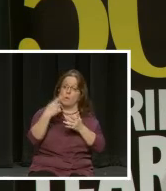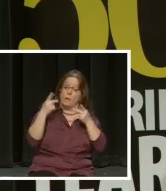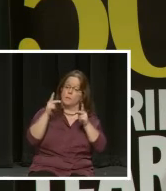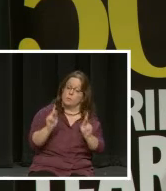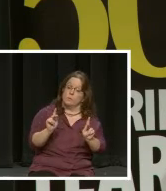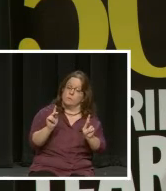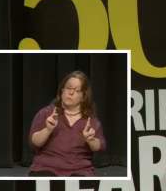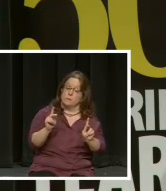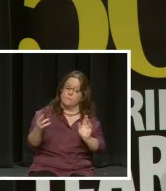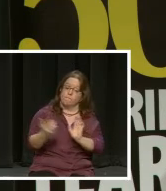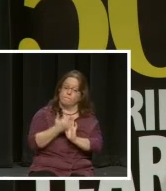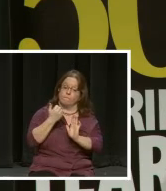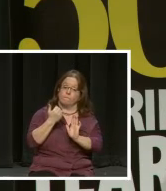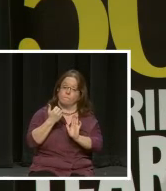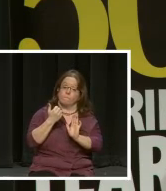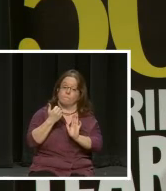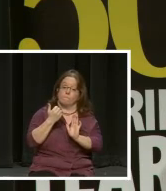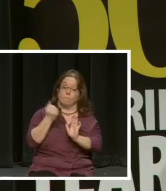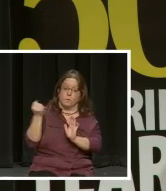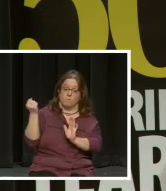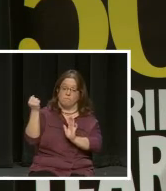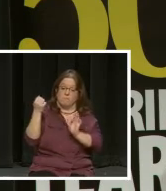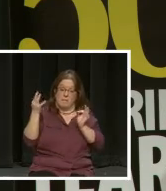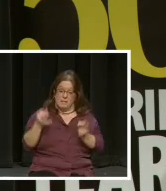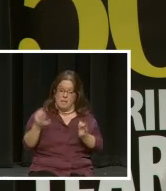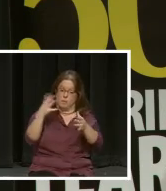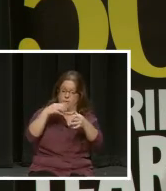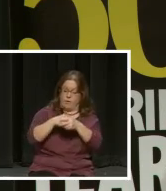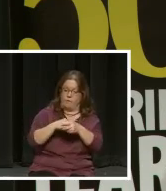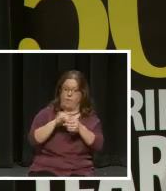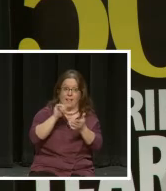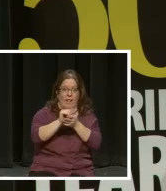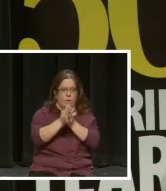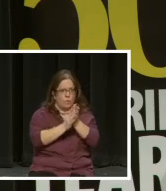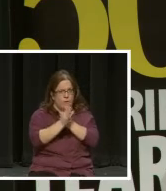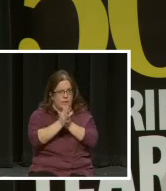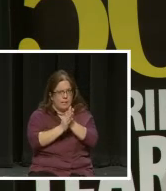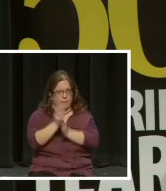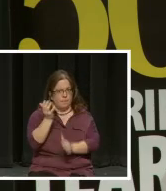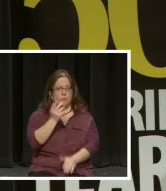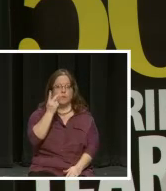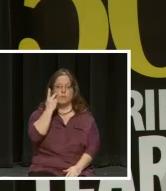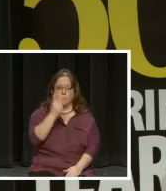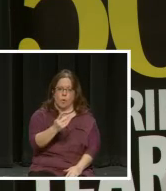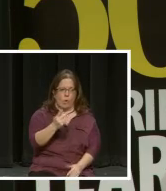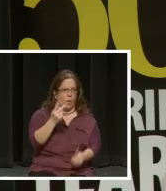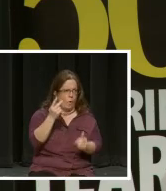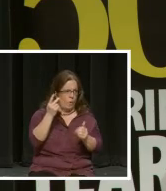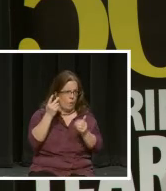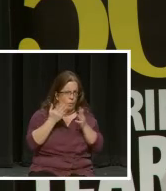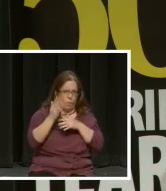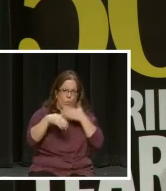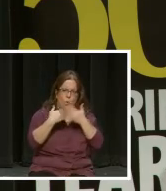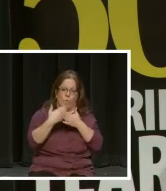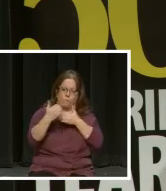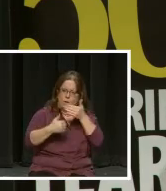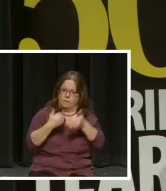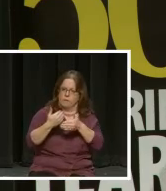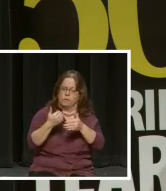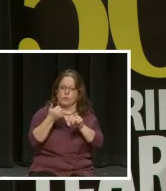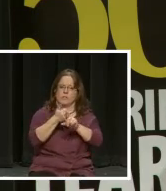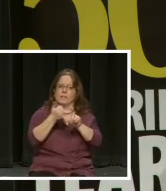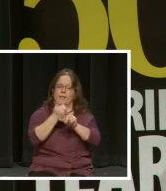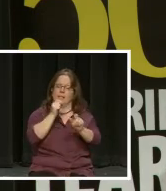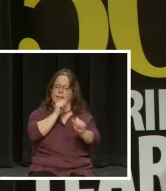opportunity. So she threw her hat in the ring. And that enthusiasm was something we saw at every turn. She has a